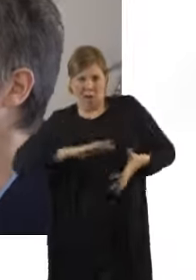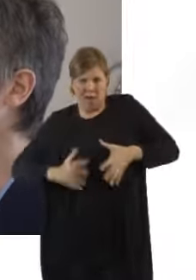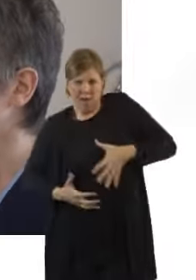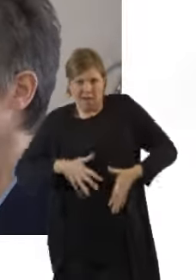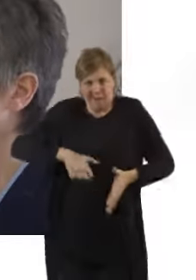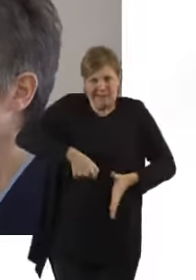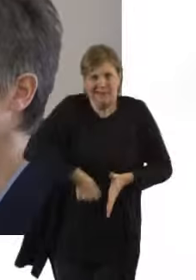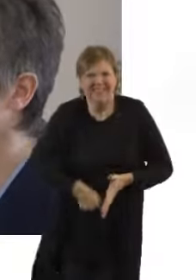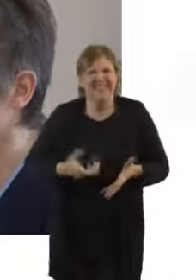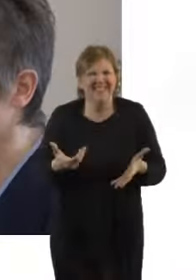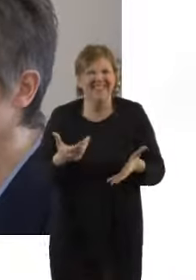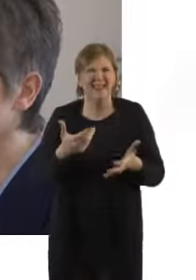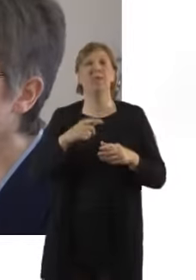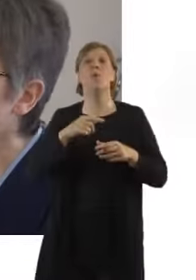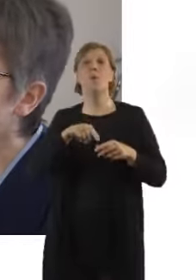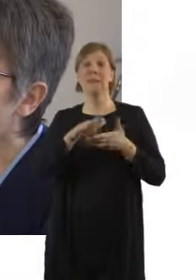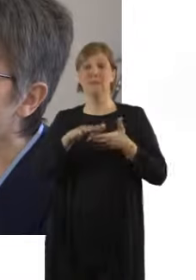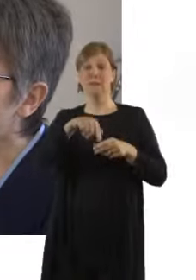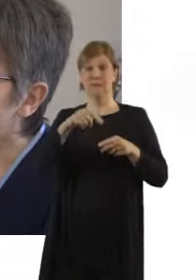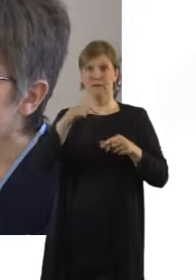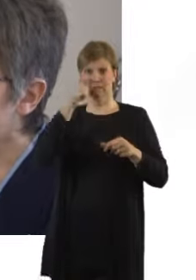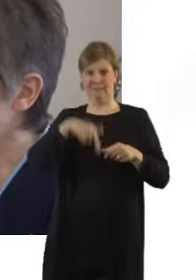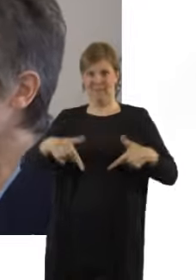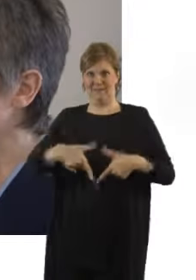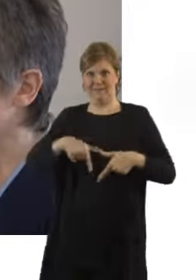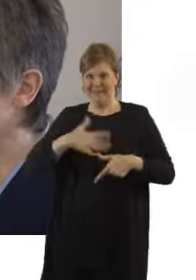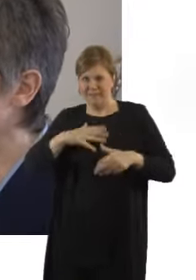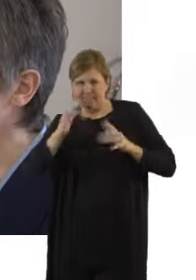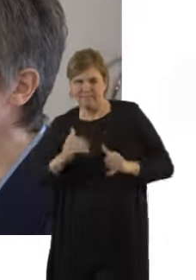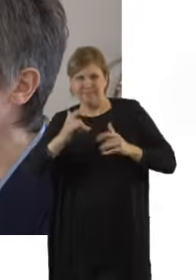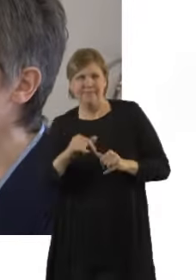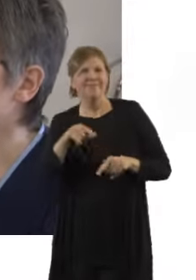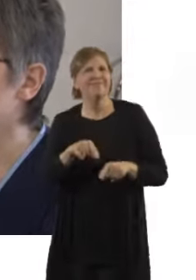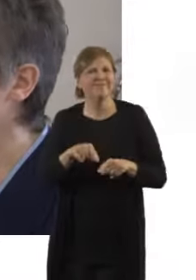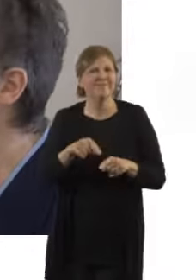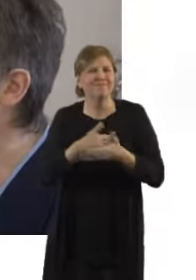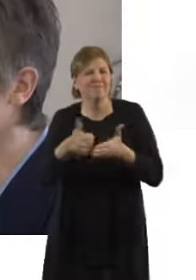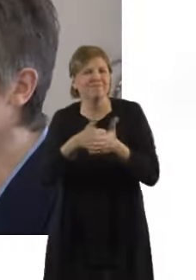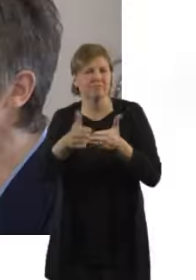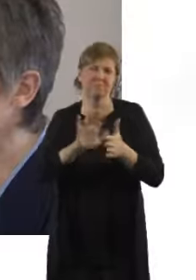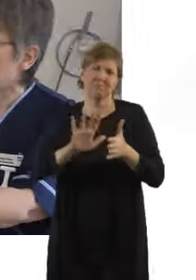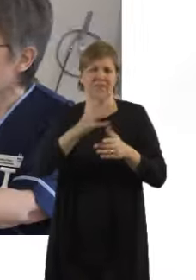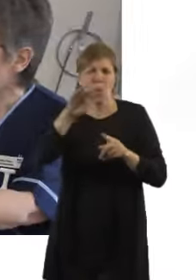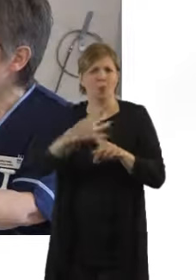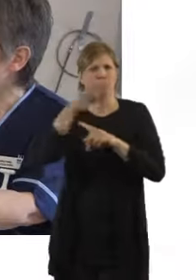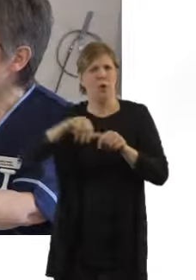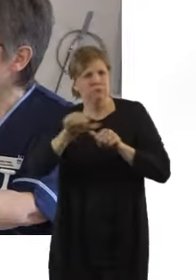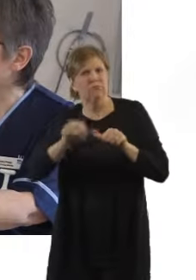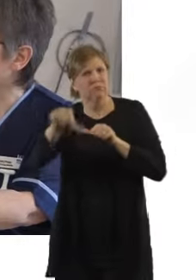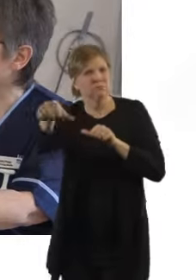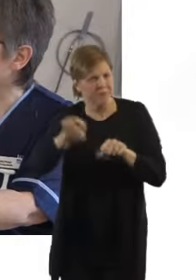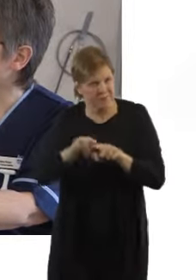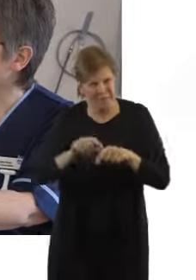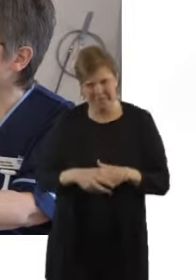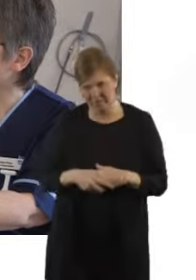of is by doing a vaginal examination. That is a regular examination that happens maybe every four hours. The midwife is